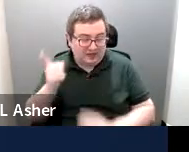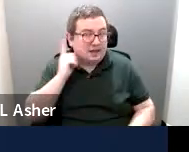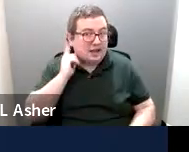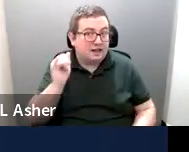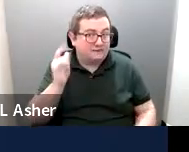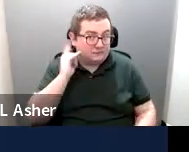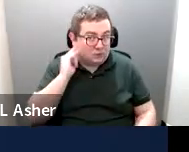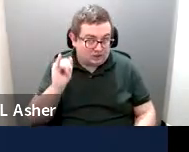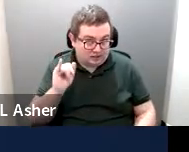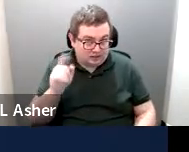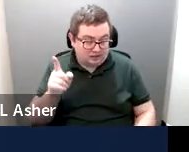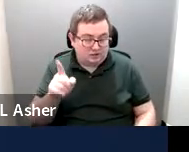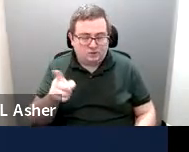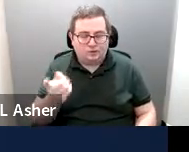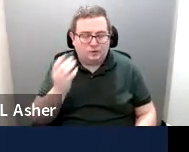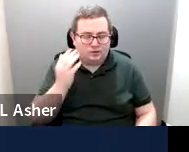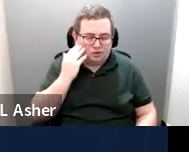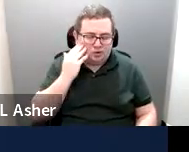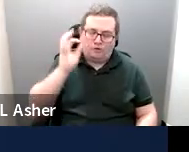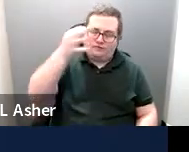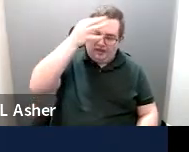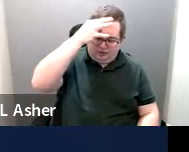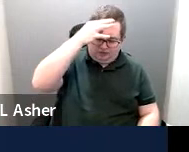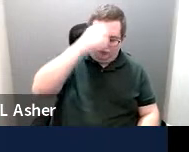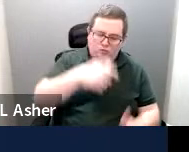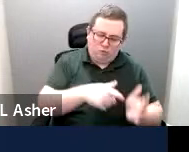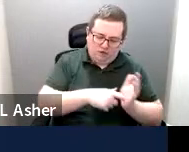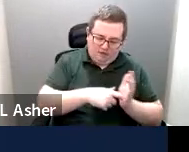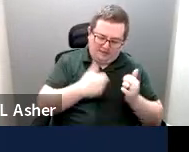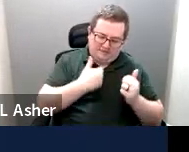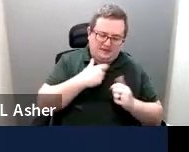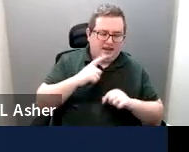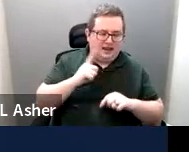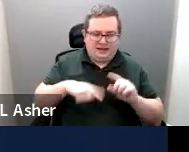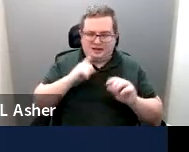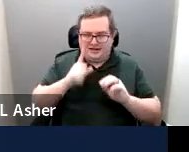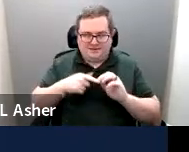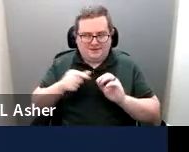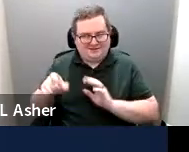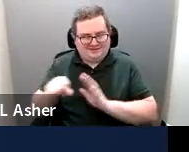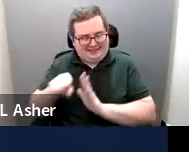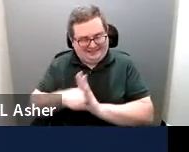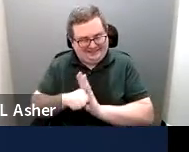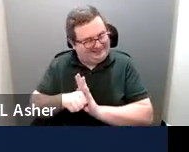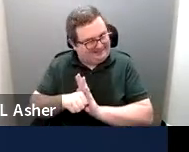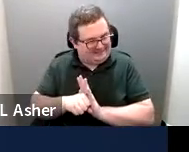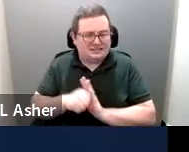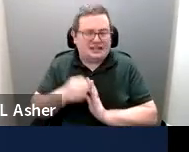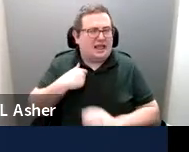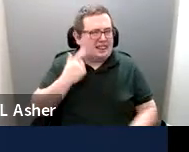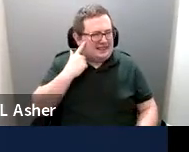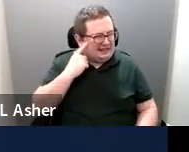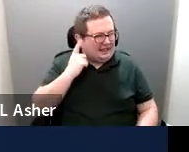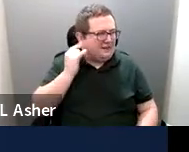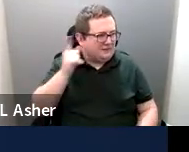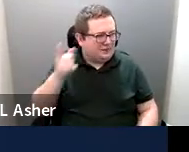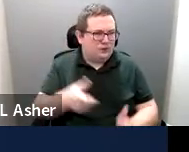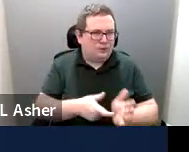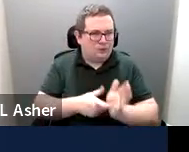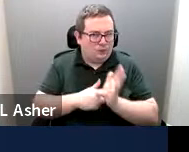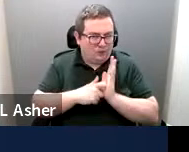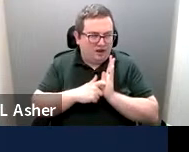Um, we only know the federal requirements. I can't speak to the state requirements, but I'm pretty sure that that's a California requirement.